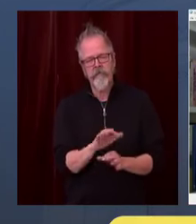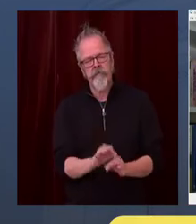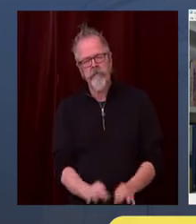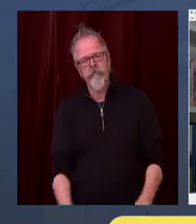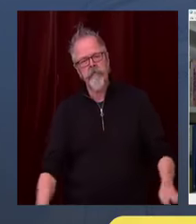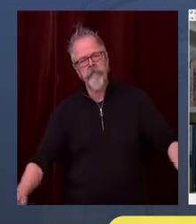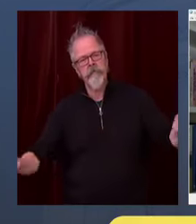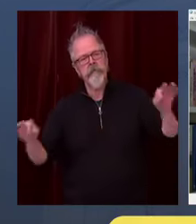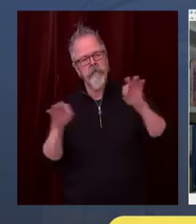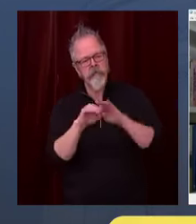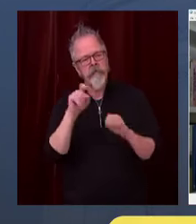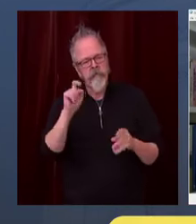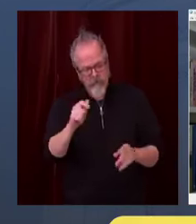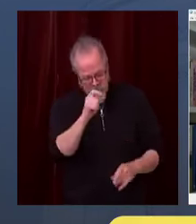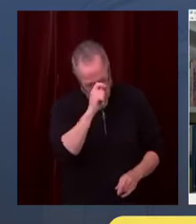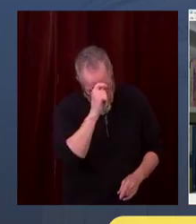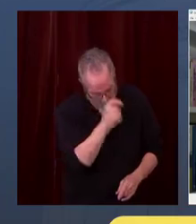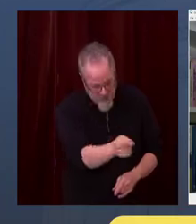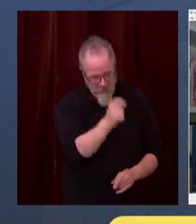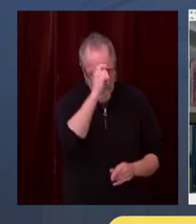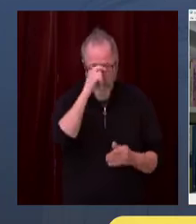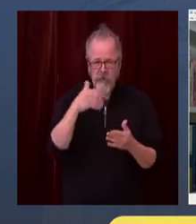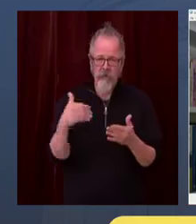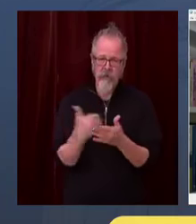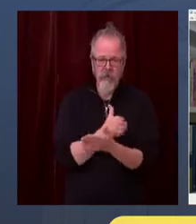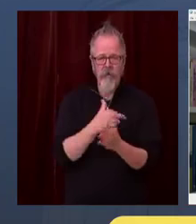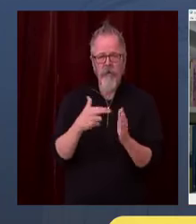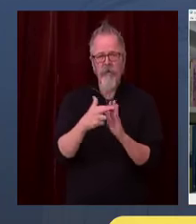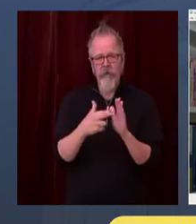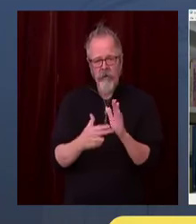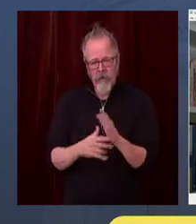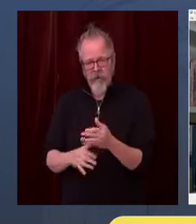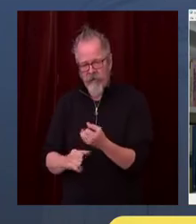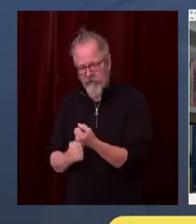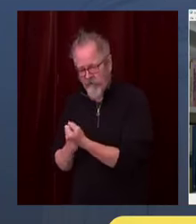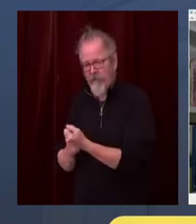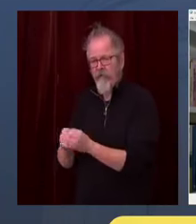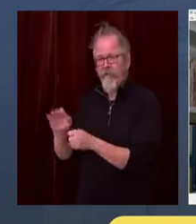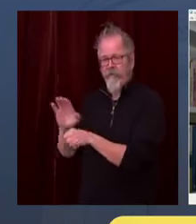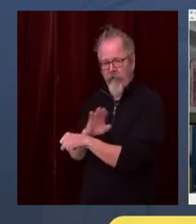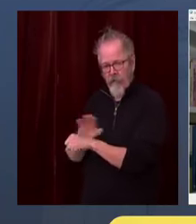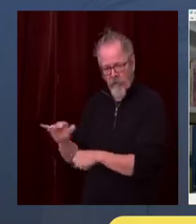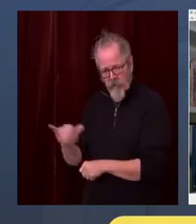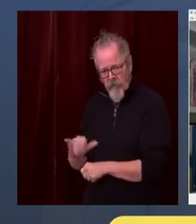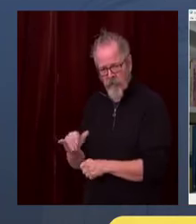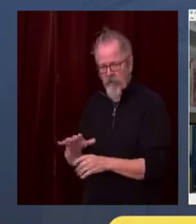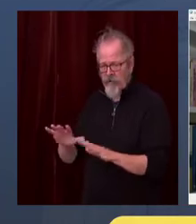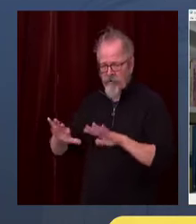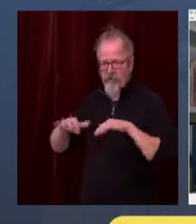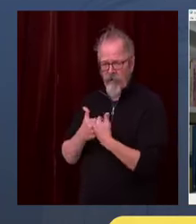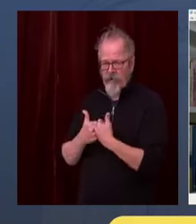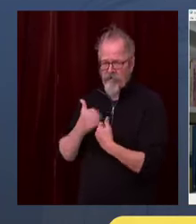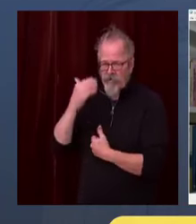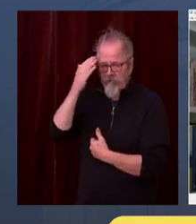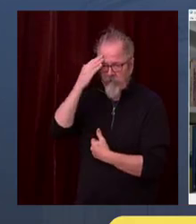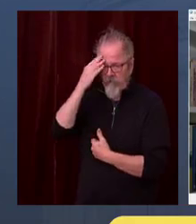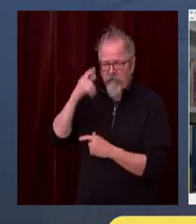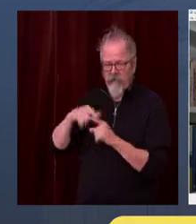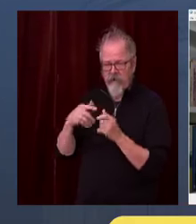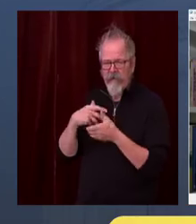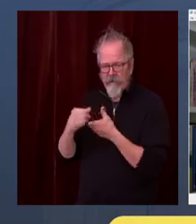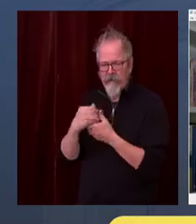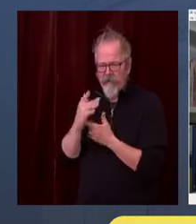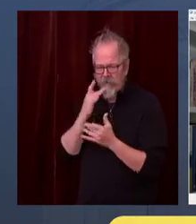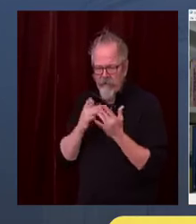These steps do appear right now to be necessary to bring this virus under control. And the more